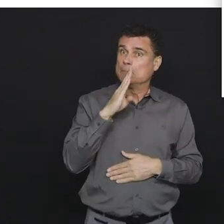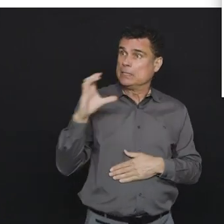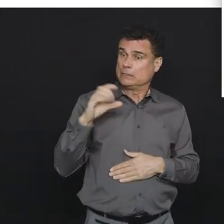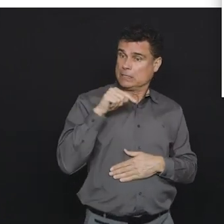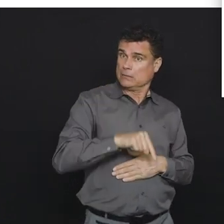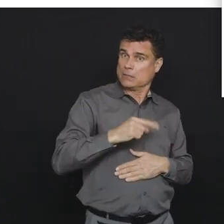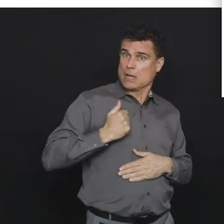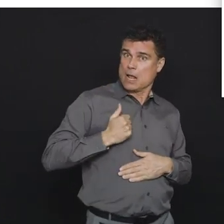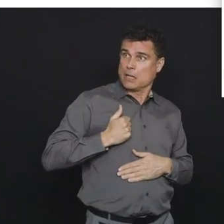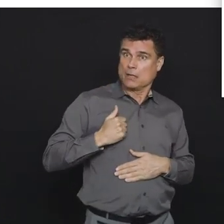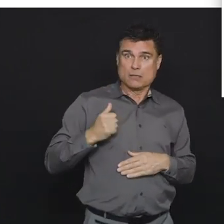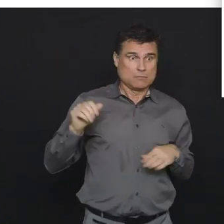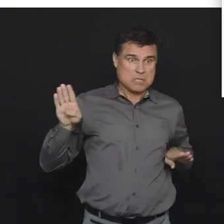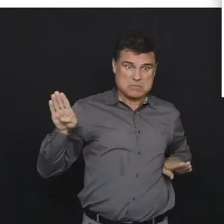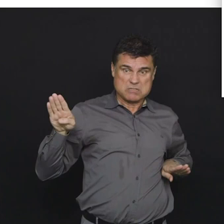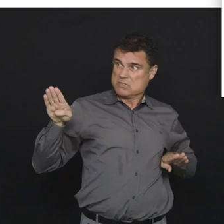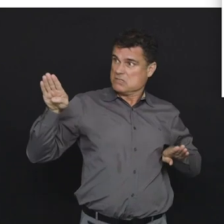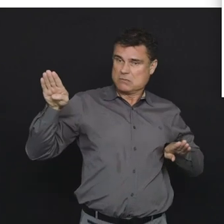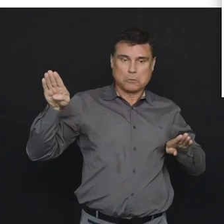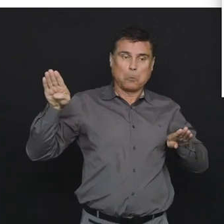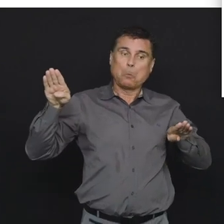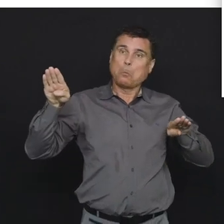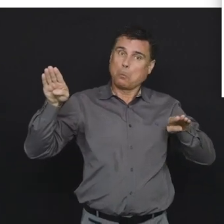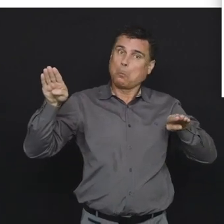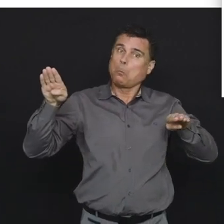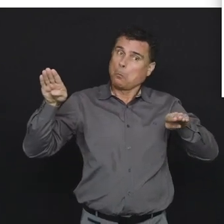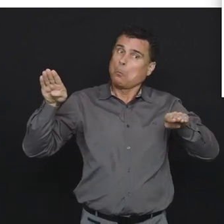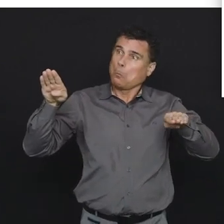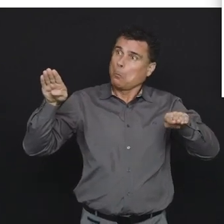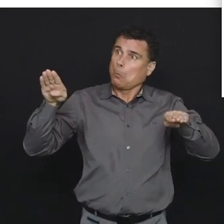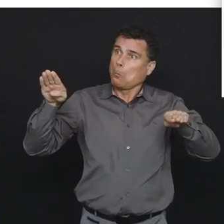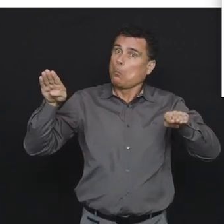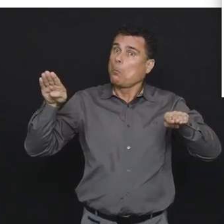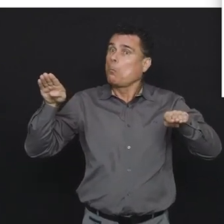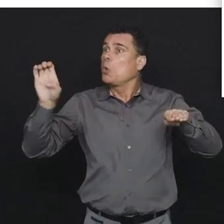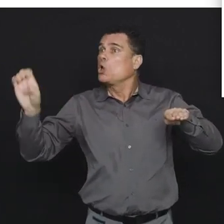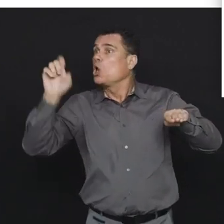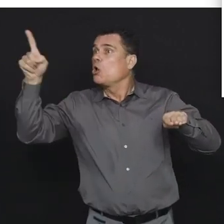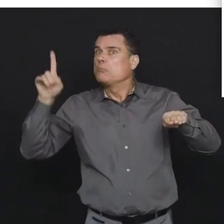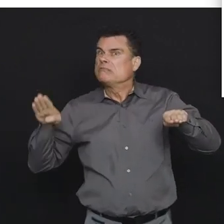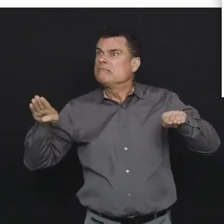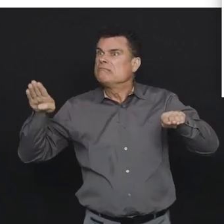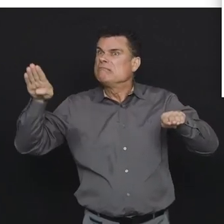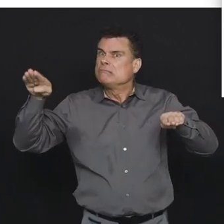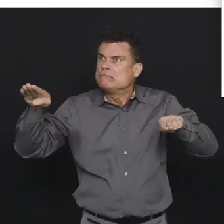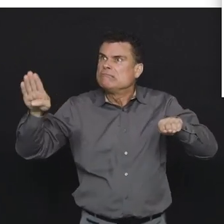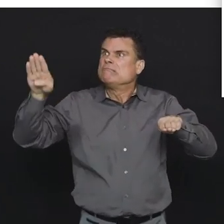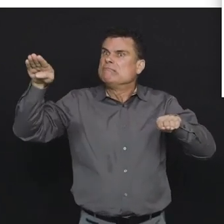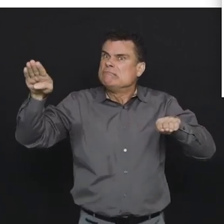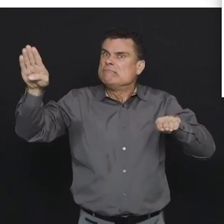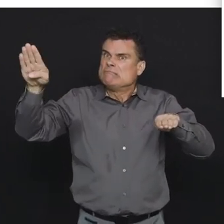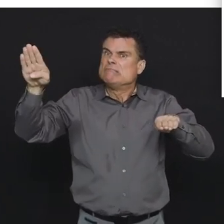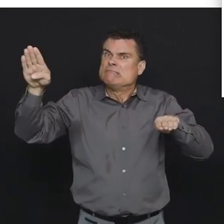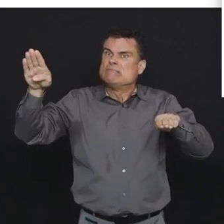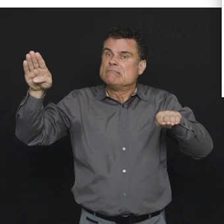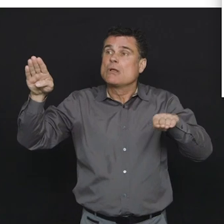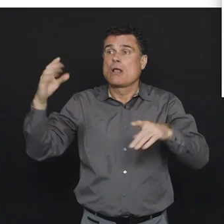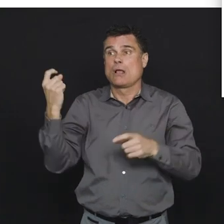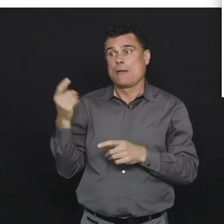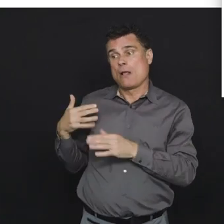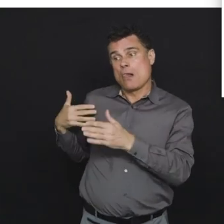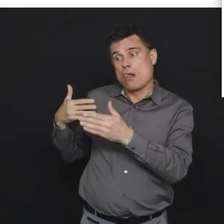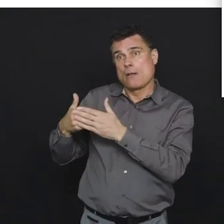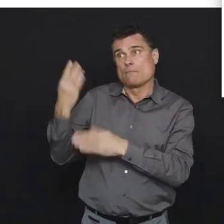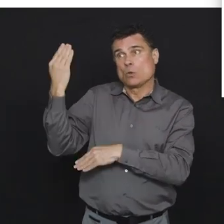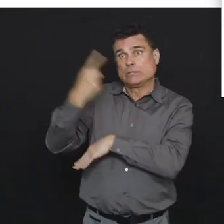eight and what we're seeing here in BC and in Canada is that line has stayed relatively low. It is of course